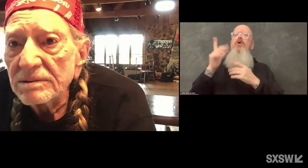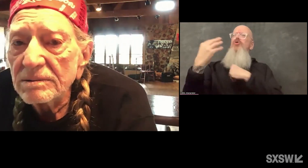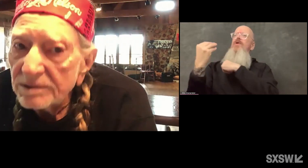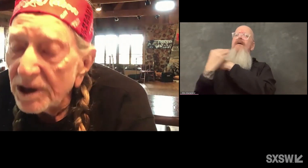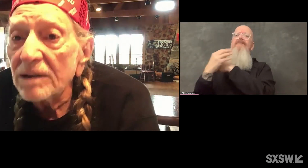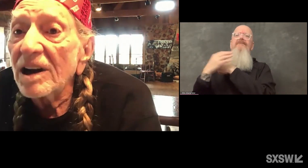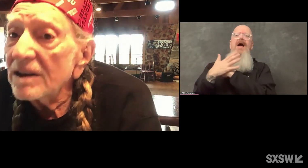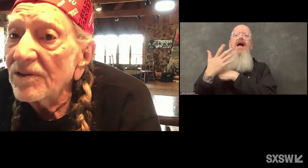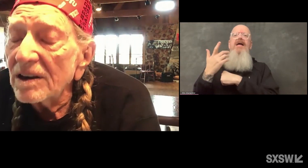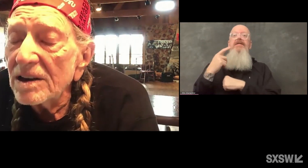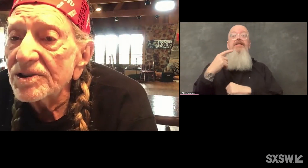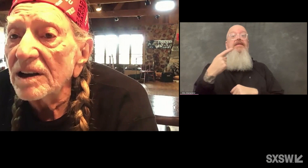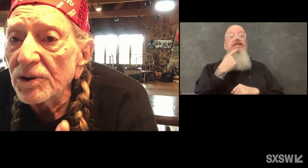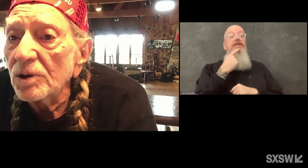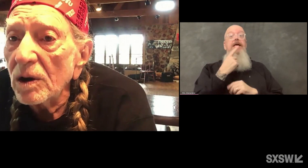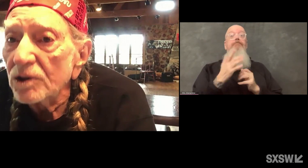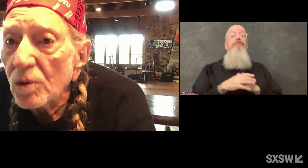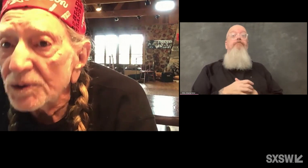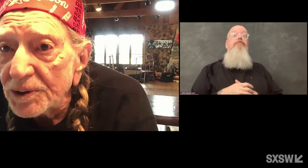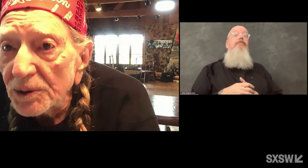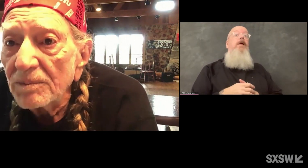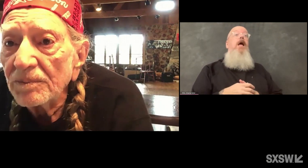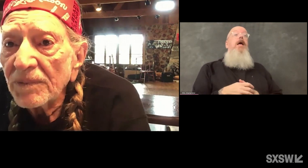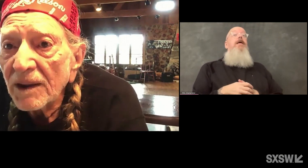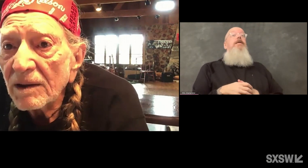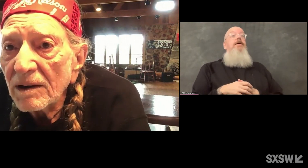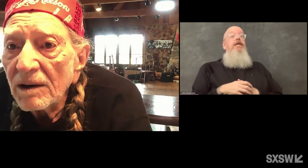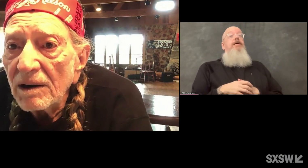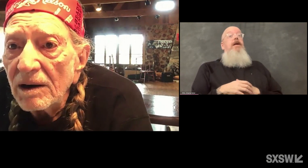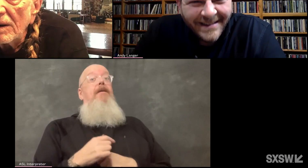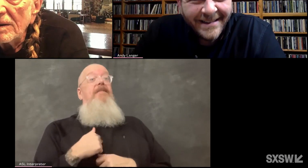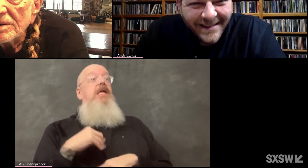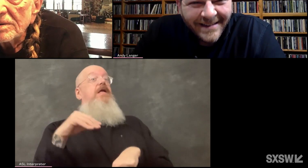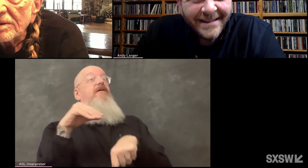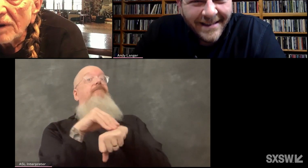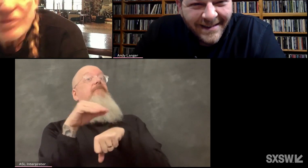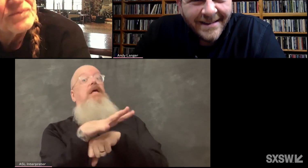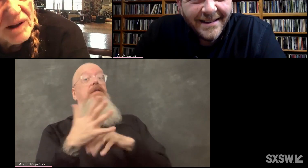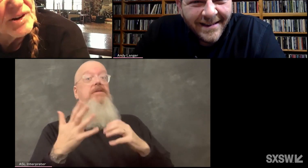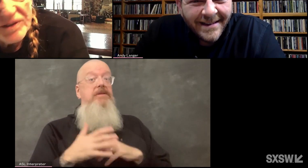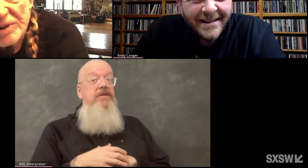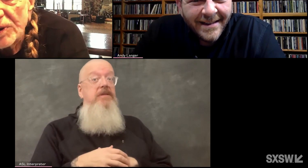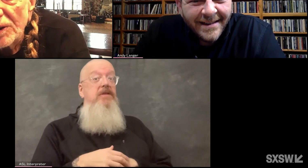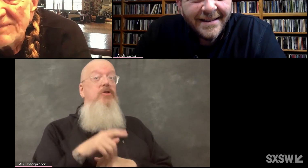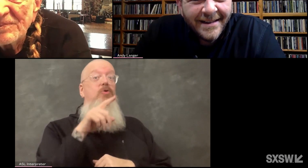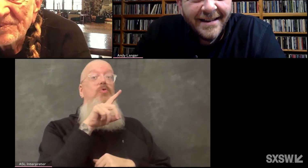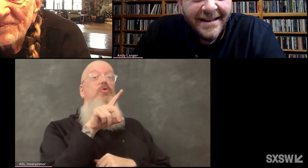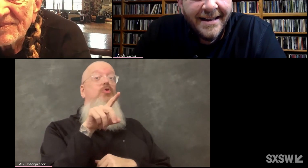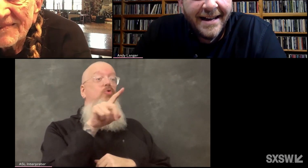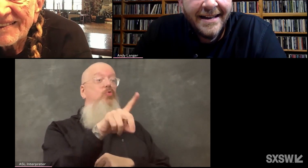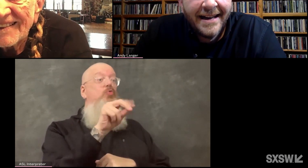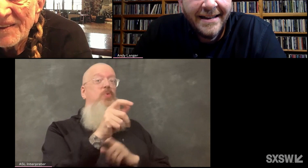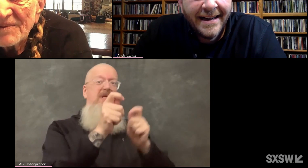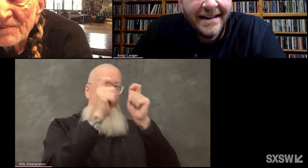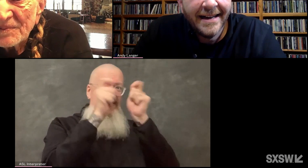said, take my advice and do what you want to. So, I think that's good.